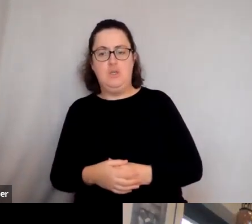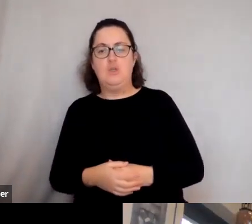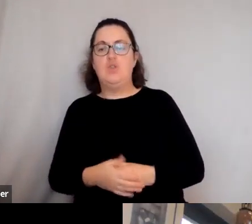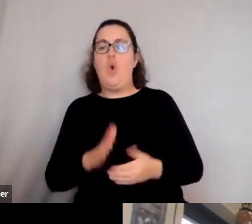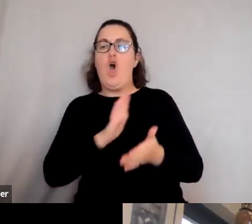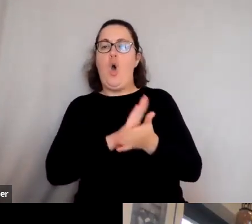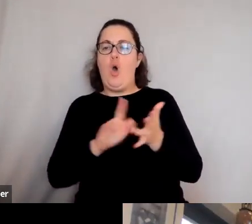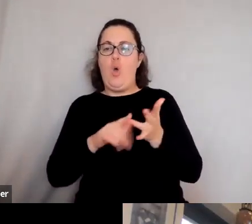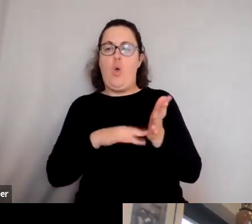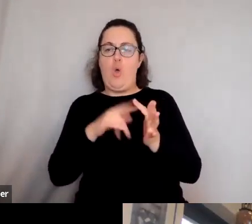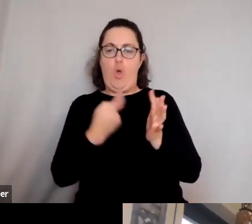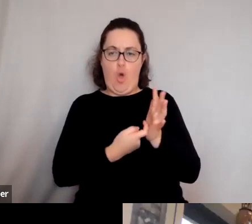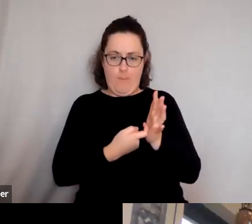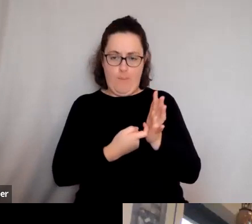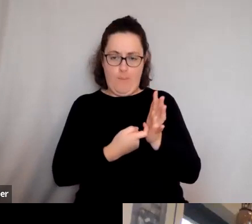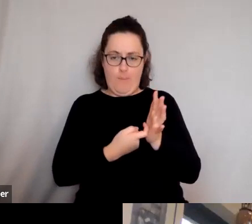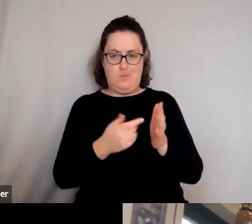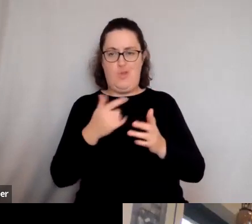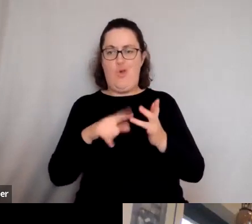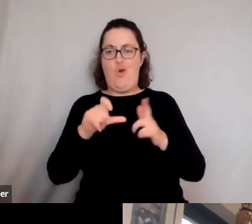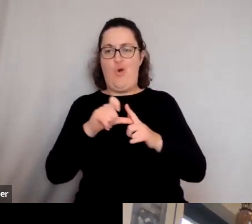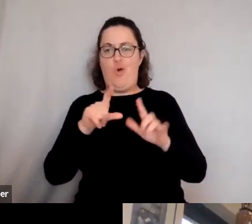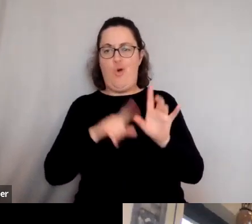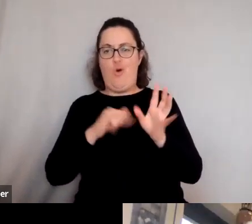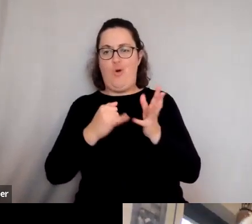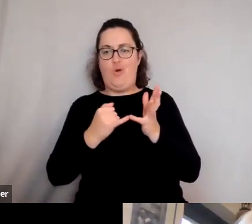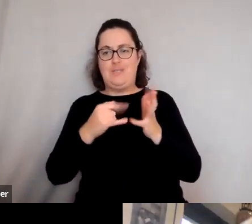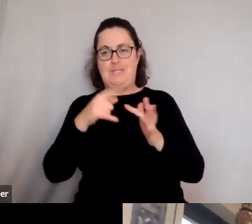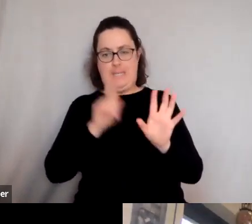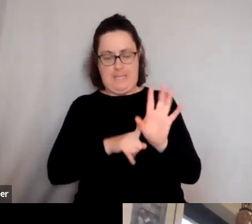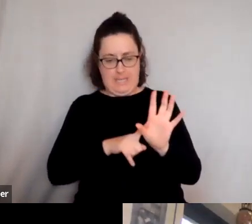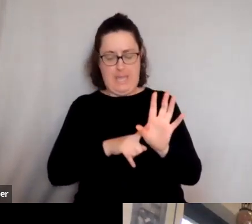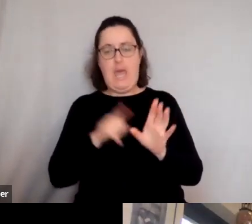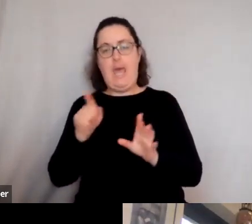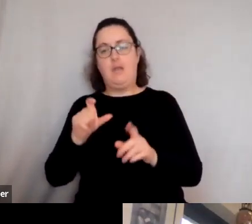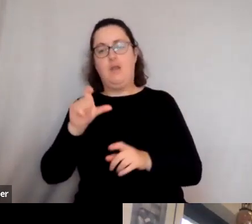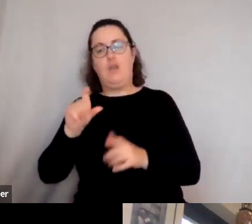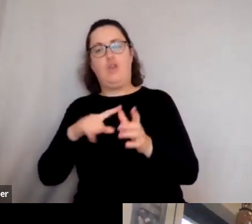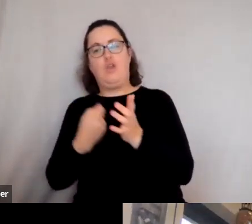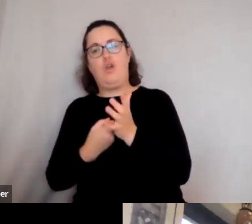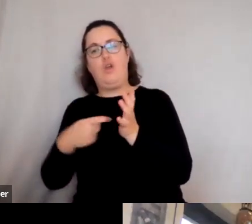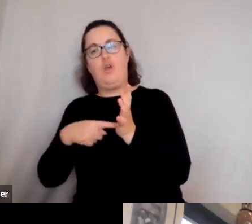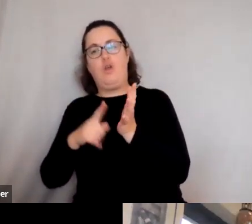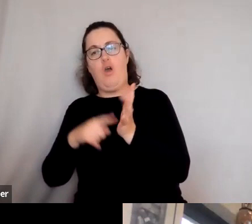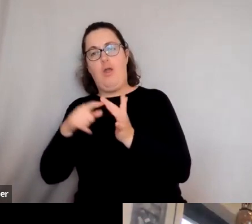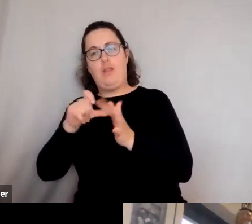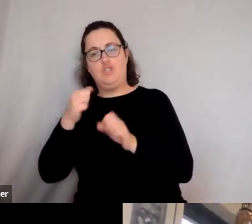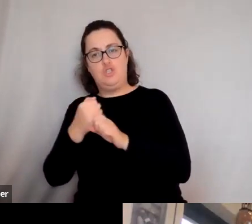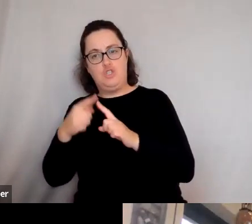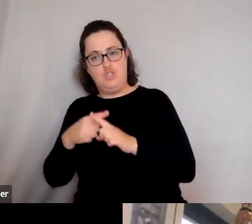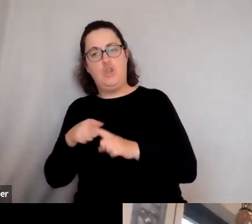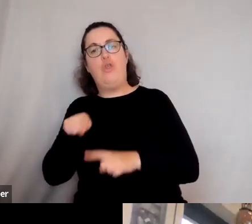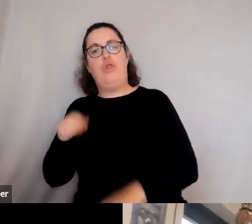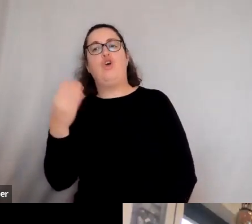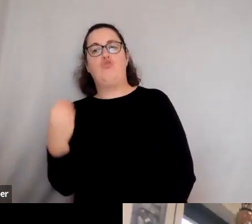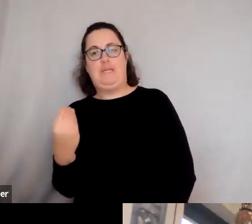and cartilage the Greeks and then take it from there. That's brilliant because what you want to do is just get a start. Just get a